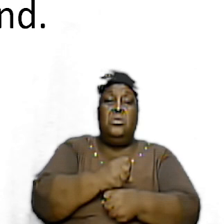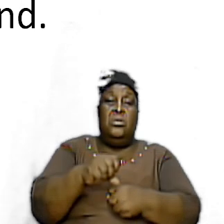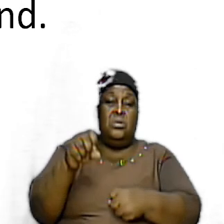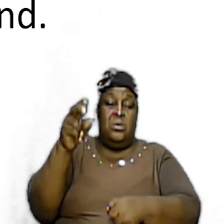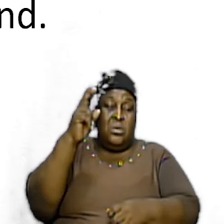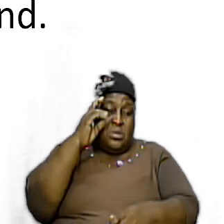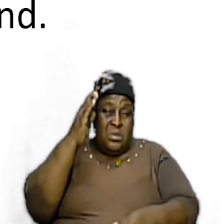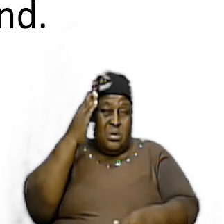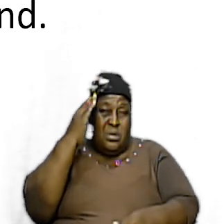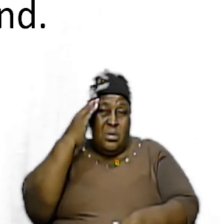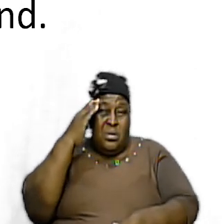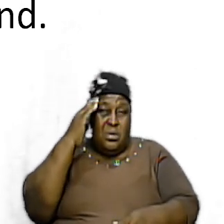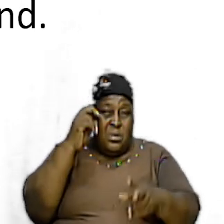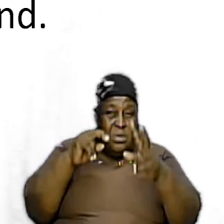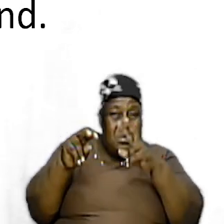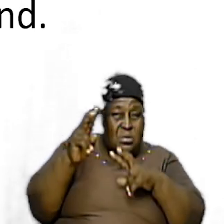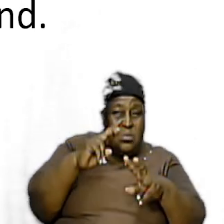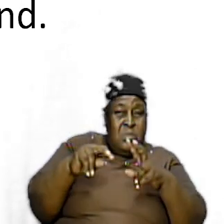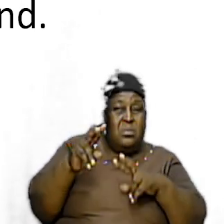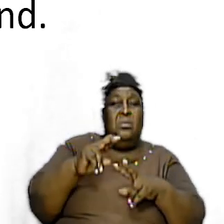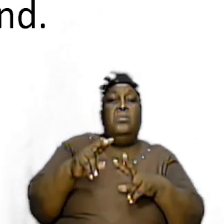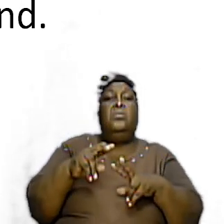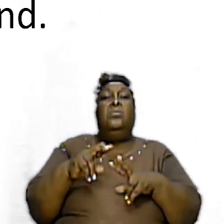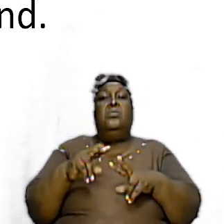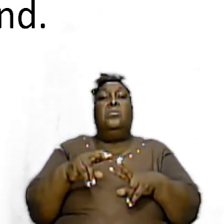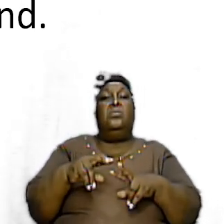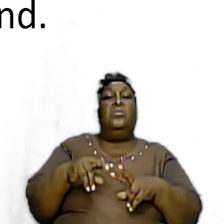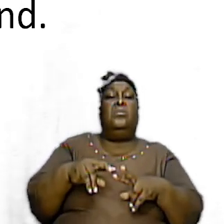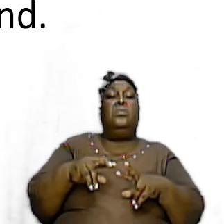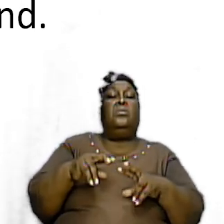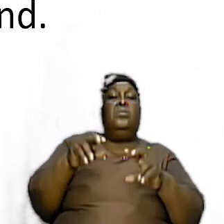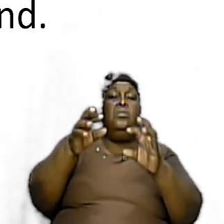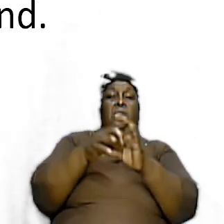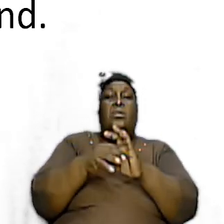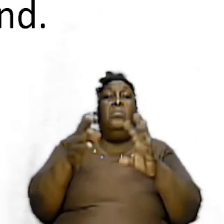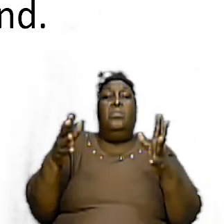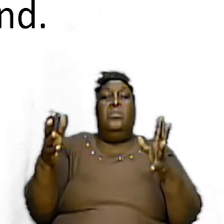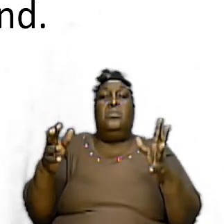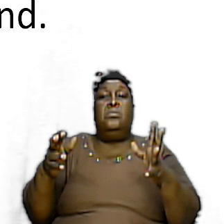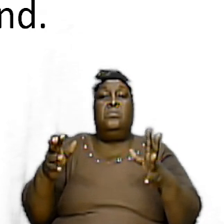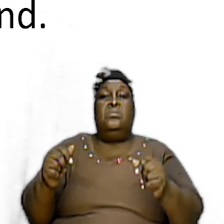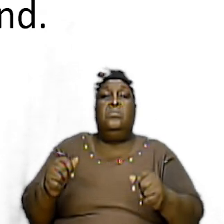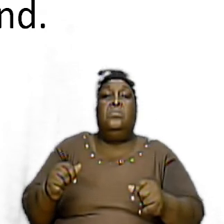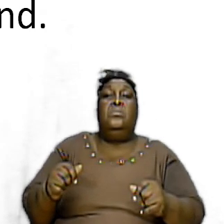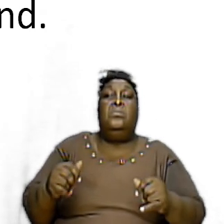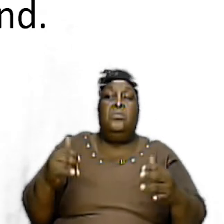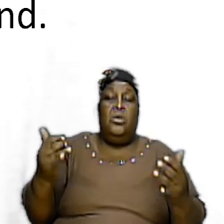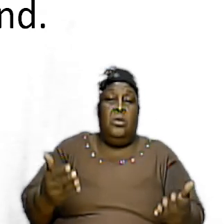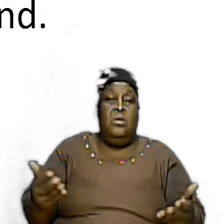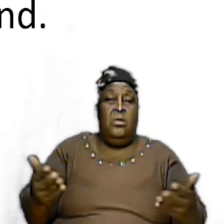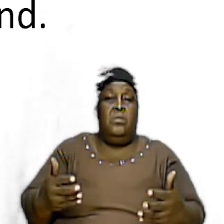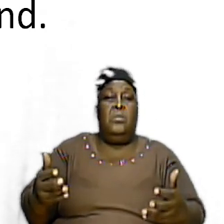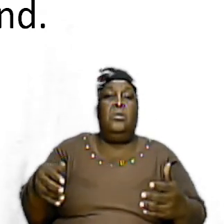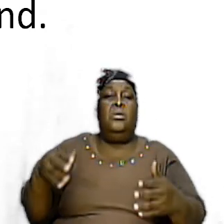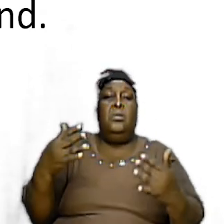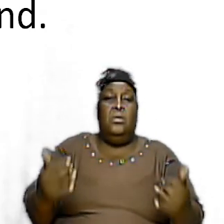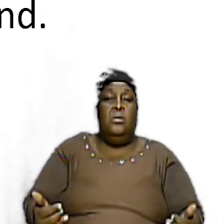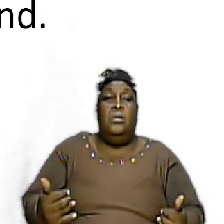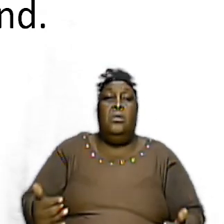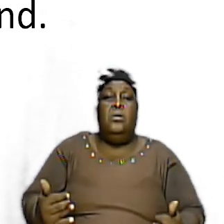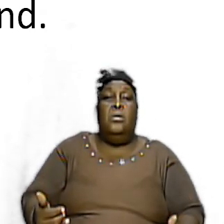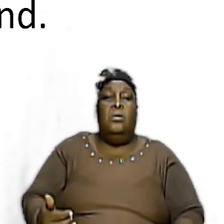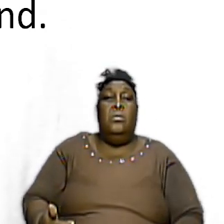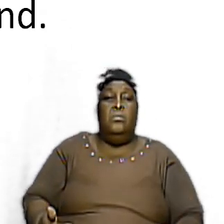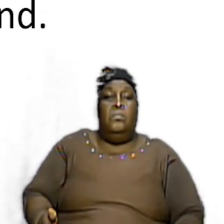of the parallels that we are going to draw right here and now and it is important so let us look